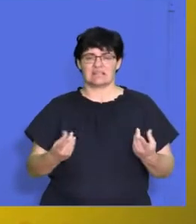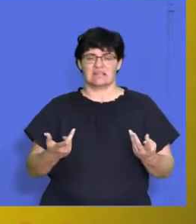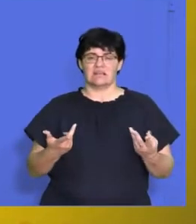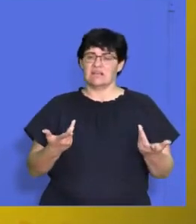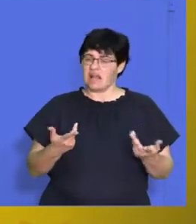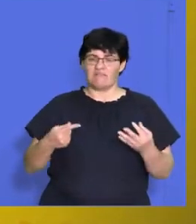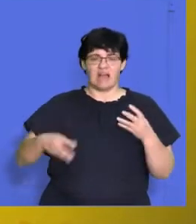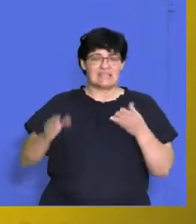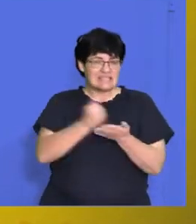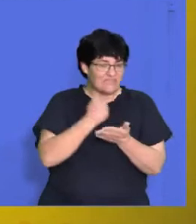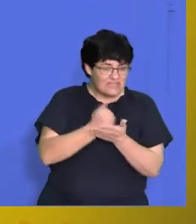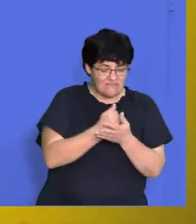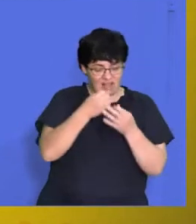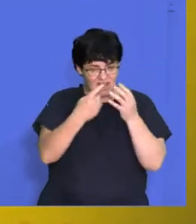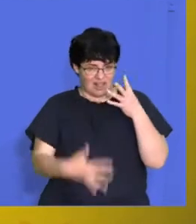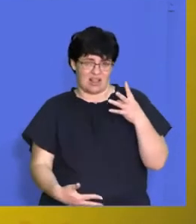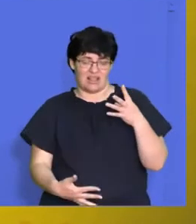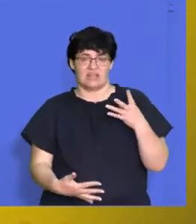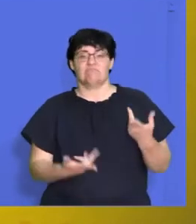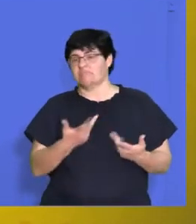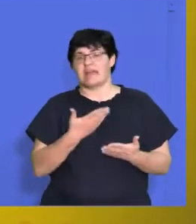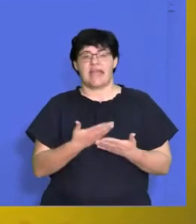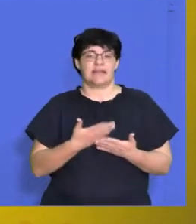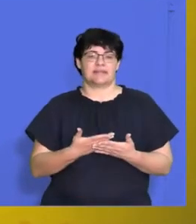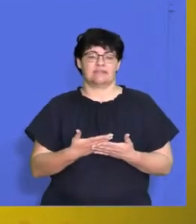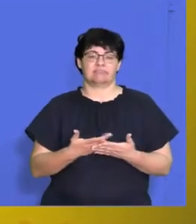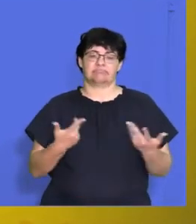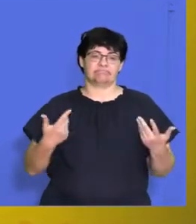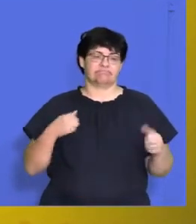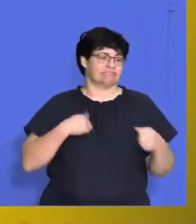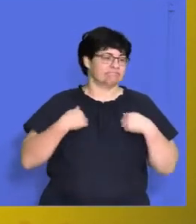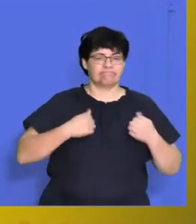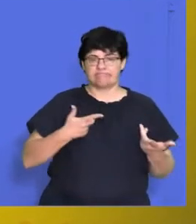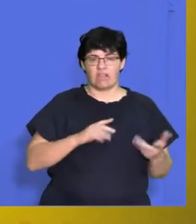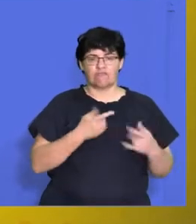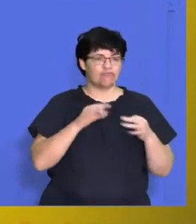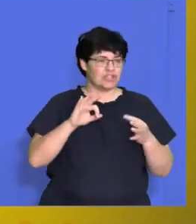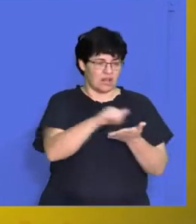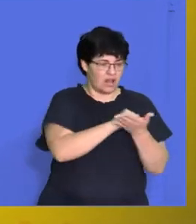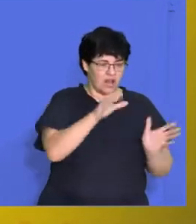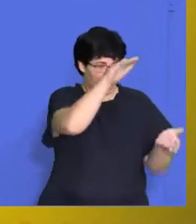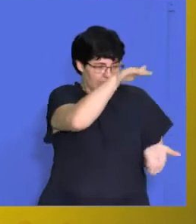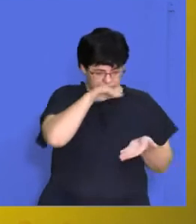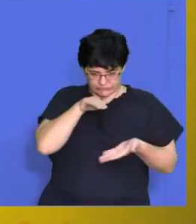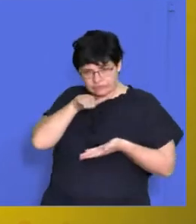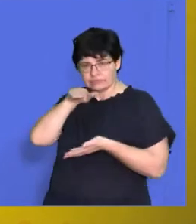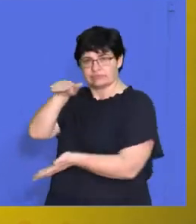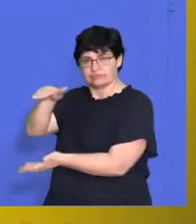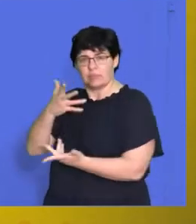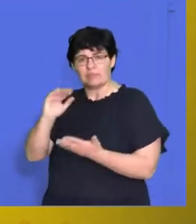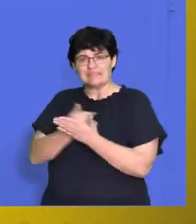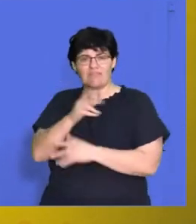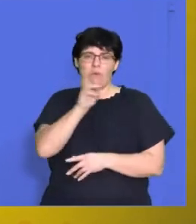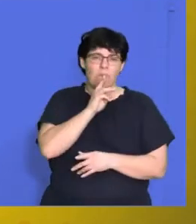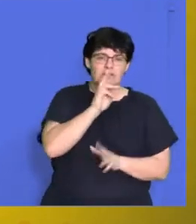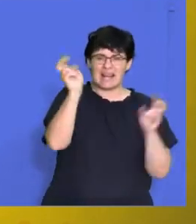That's another saving for you. You'll be able to do your washing and laundry for free at the company. That's another saving